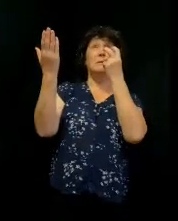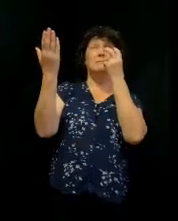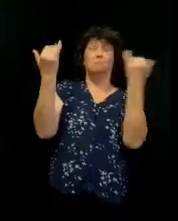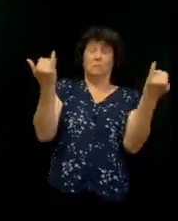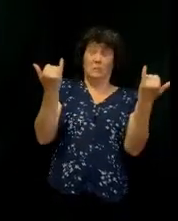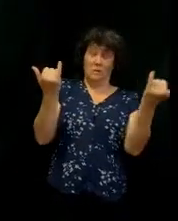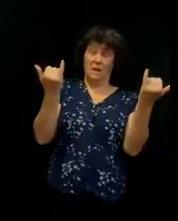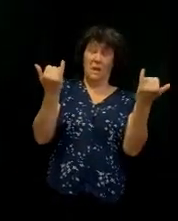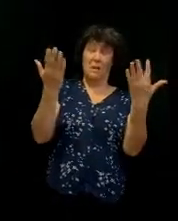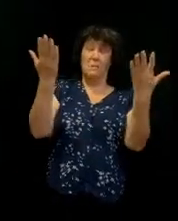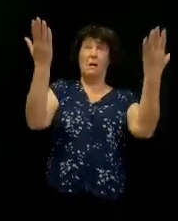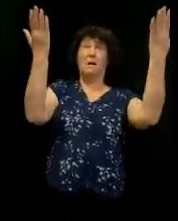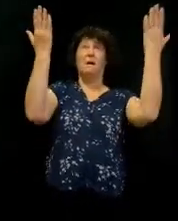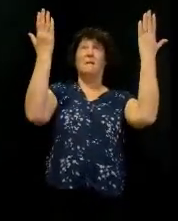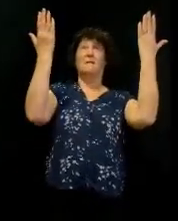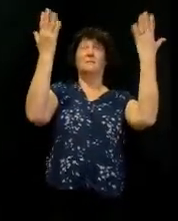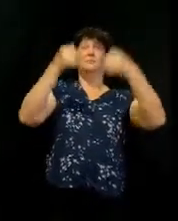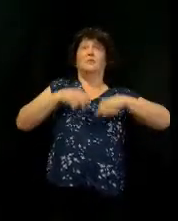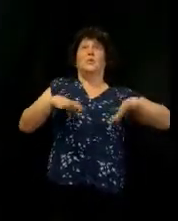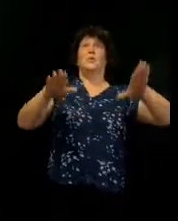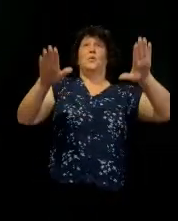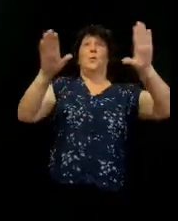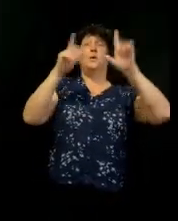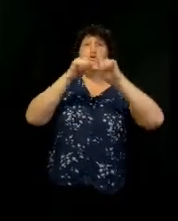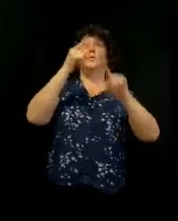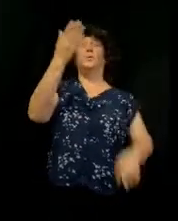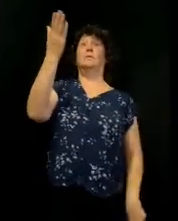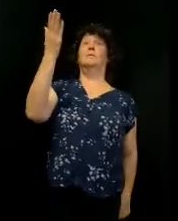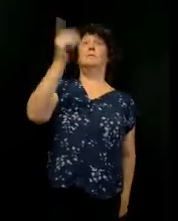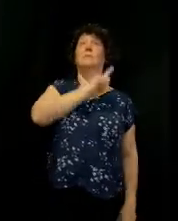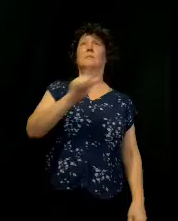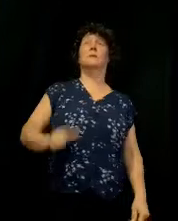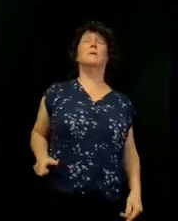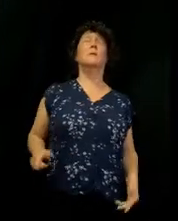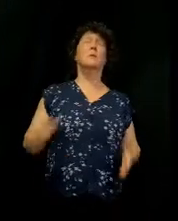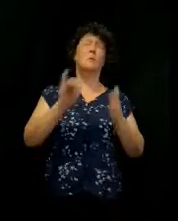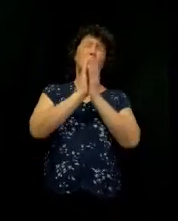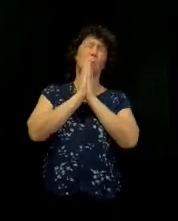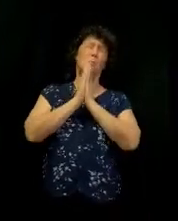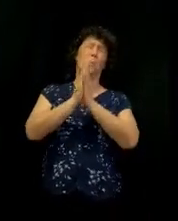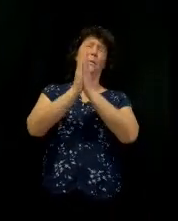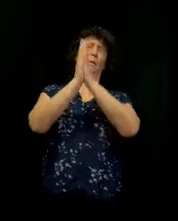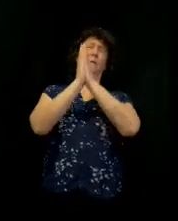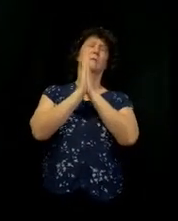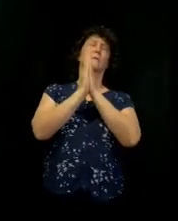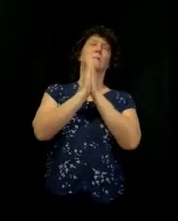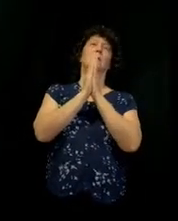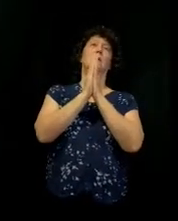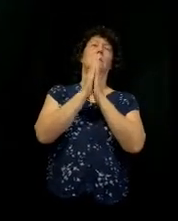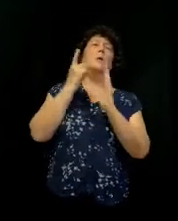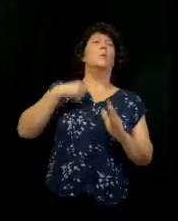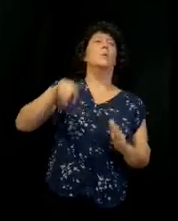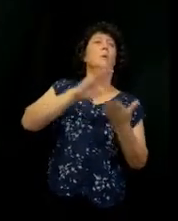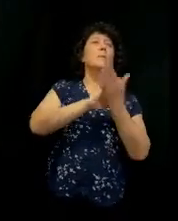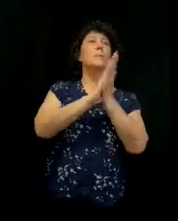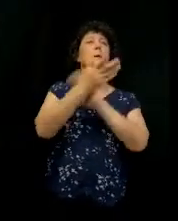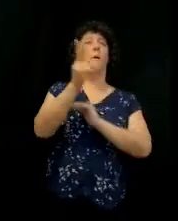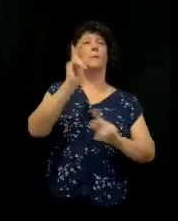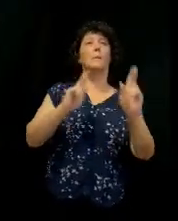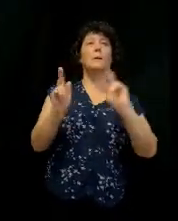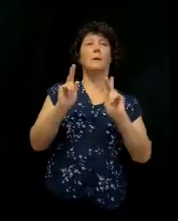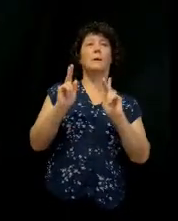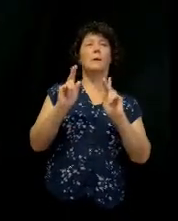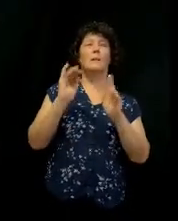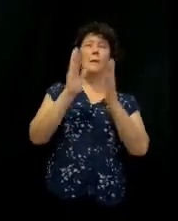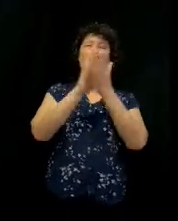Father, I lift my hands in surrender to you. And Lord, today I pray. I pray, Lord God, that we would be a people, Lord God, that